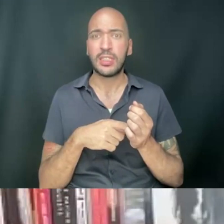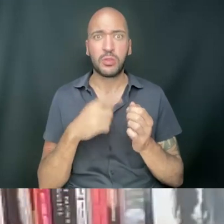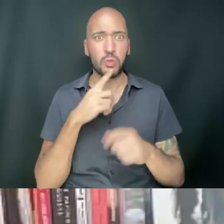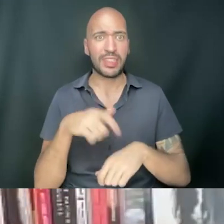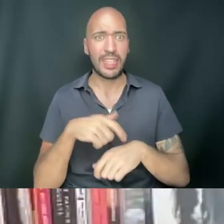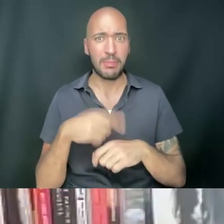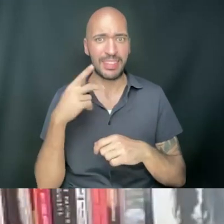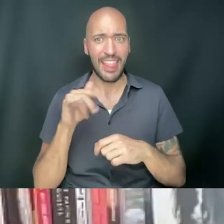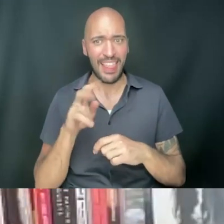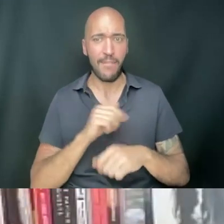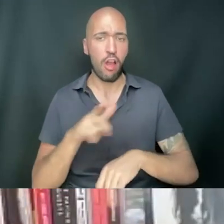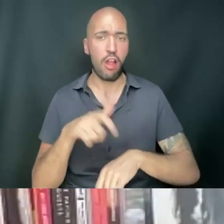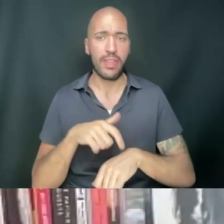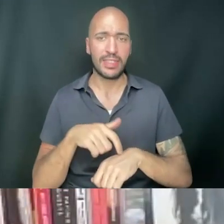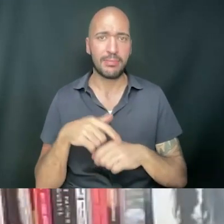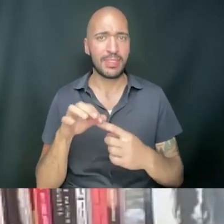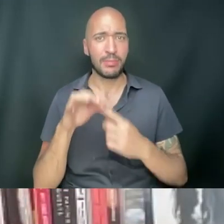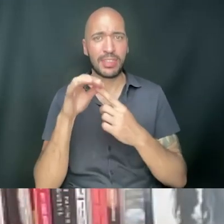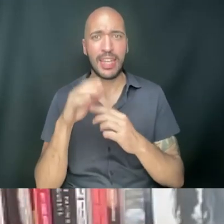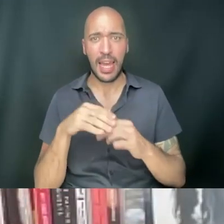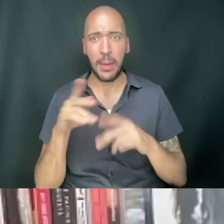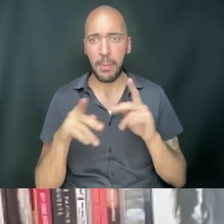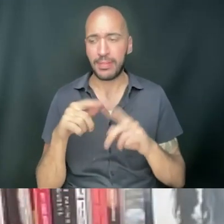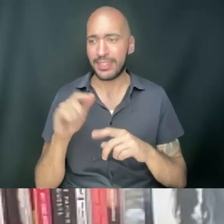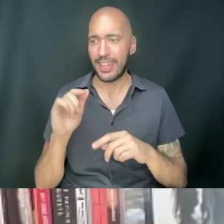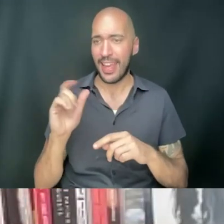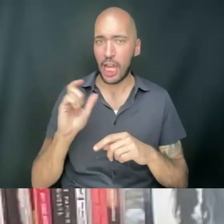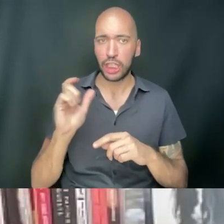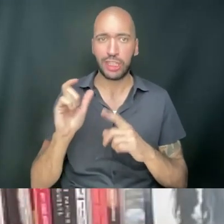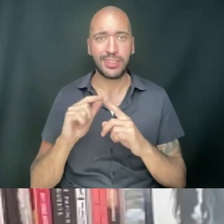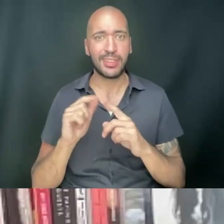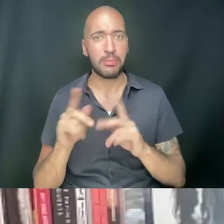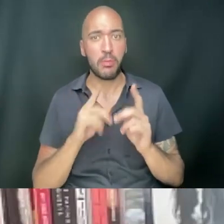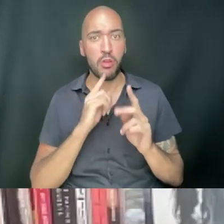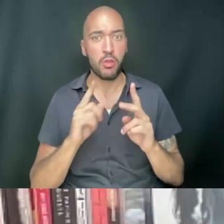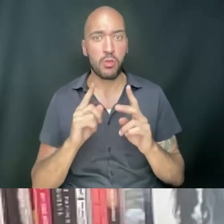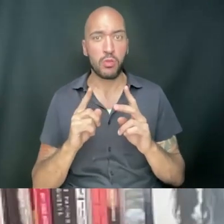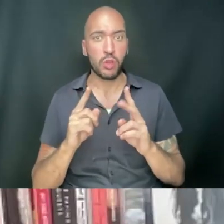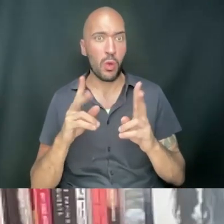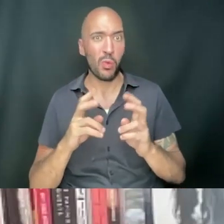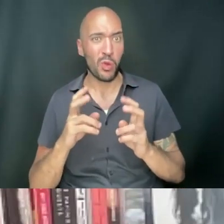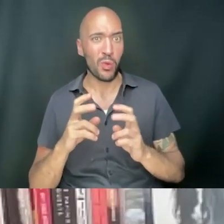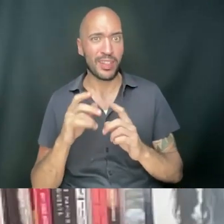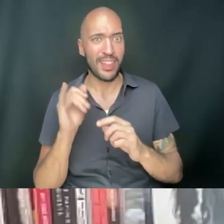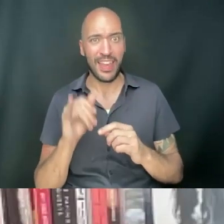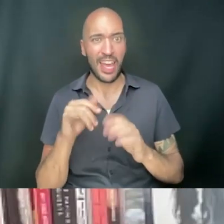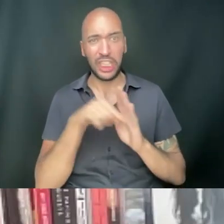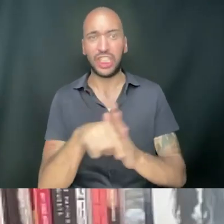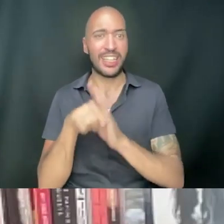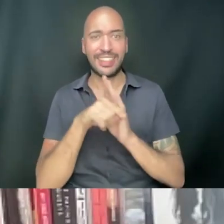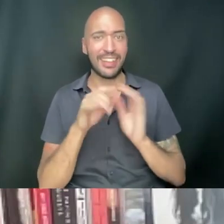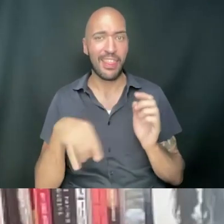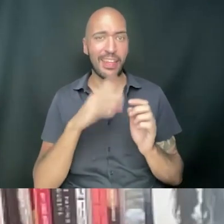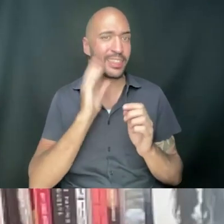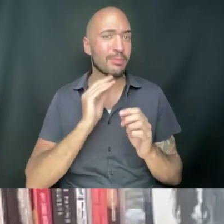live all the time, right? Particularly on people's IGs, people are recording a genocide they're experiencing, right? And